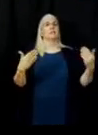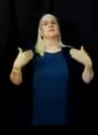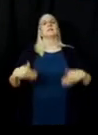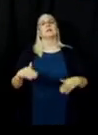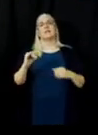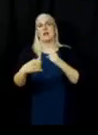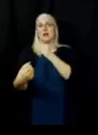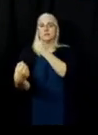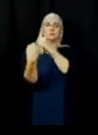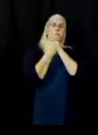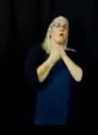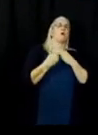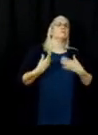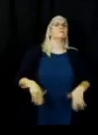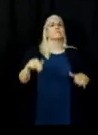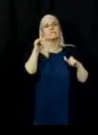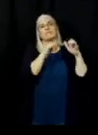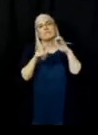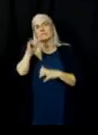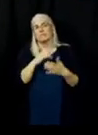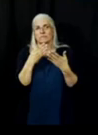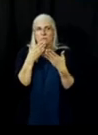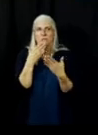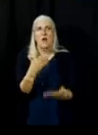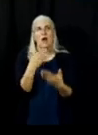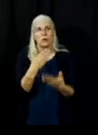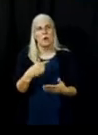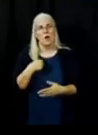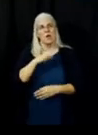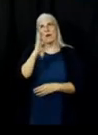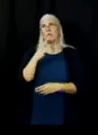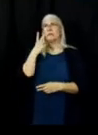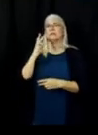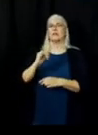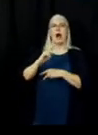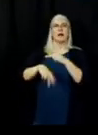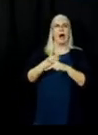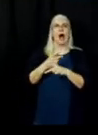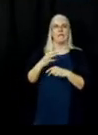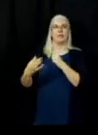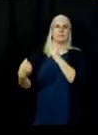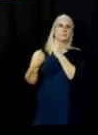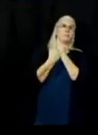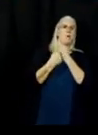is something to the likes that we've never seen in Plumas County. So thank you.